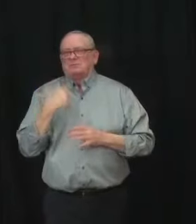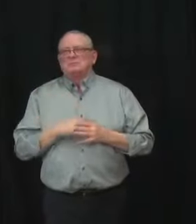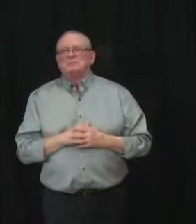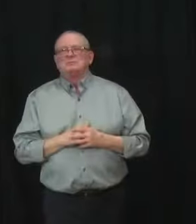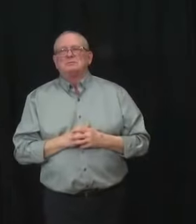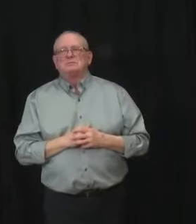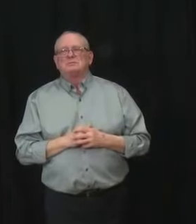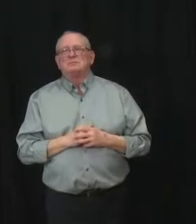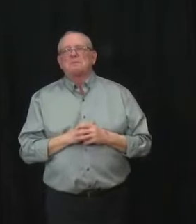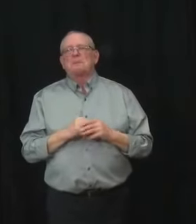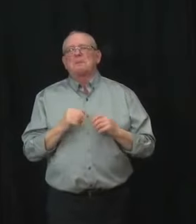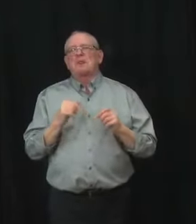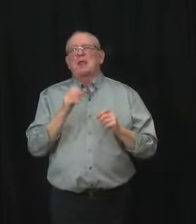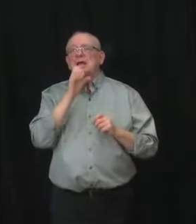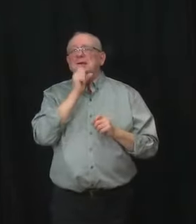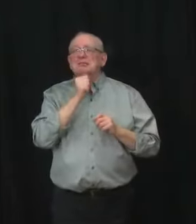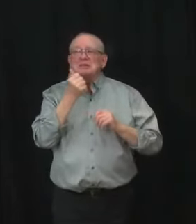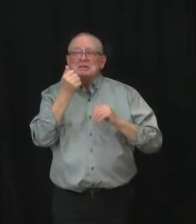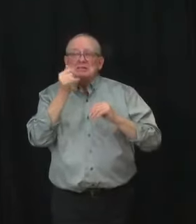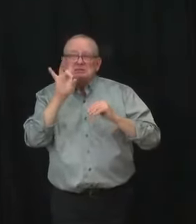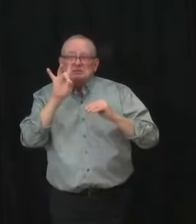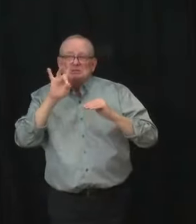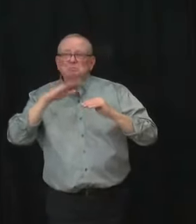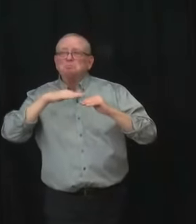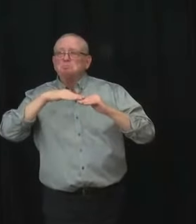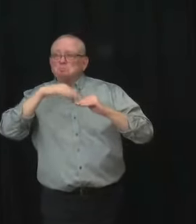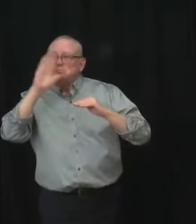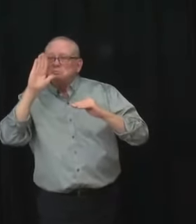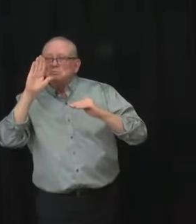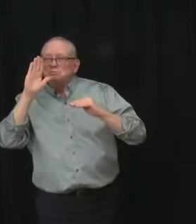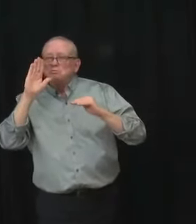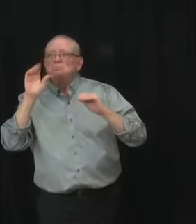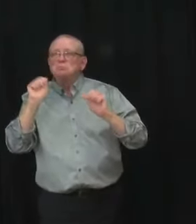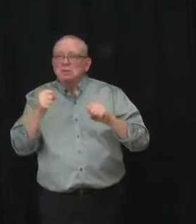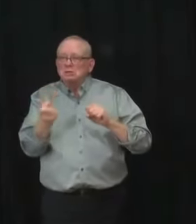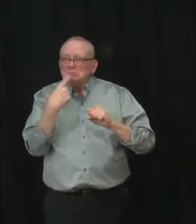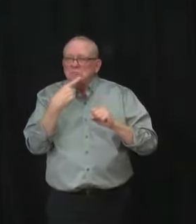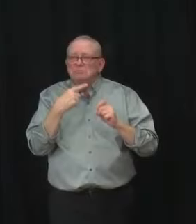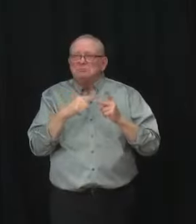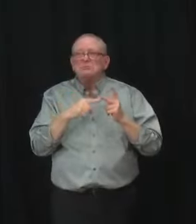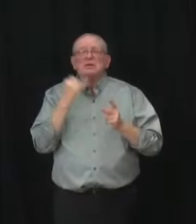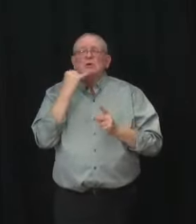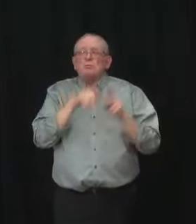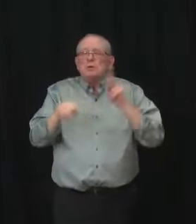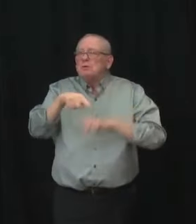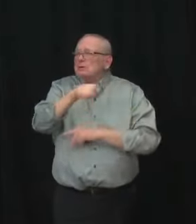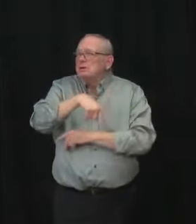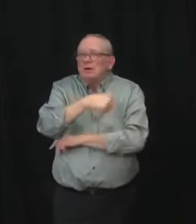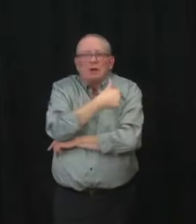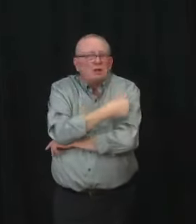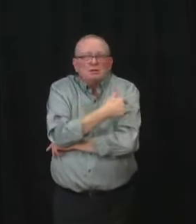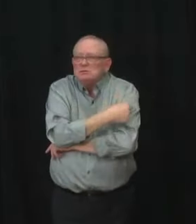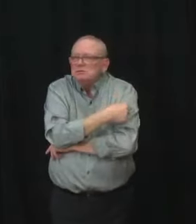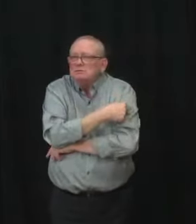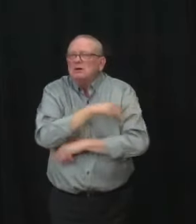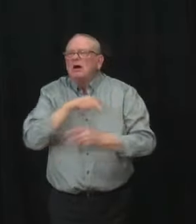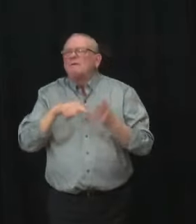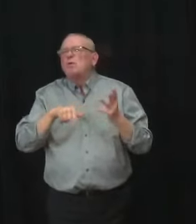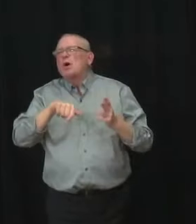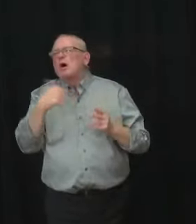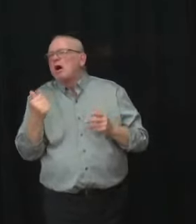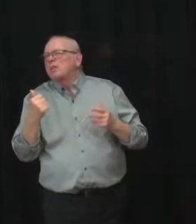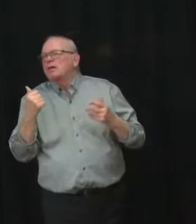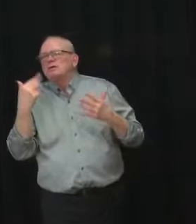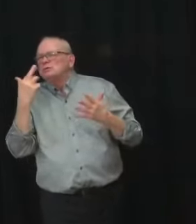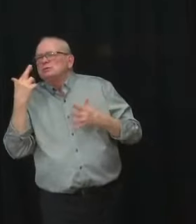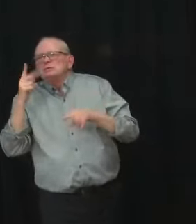Hinshaw will have more details on these conditions in a few moments. In addition, to be eligible for Paxlovid, a